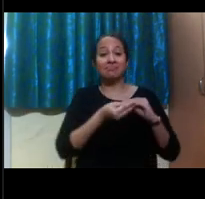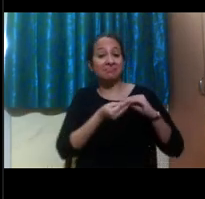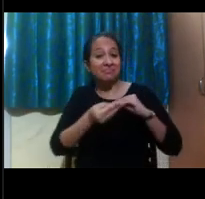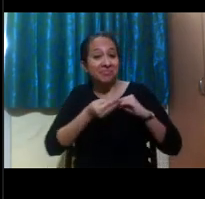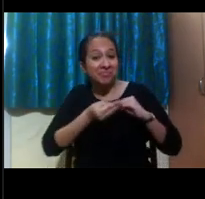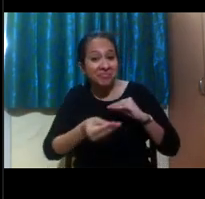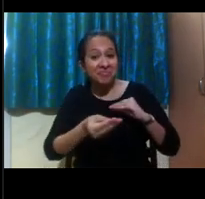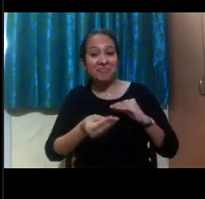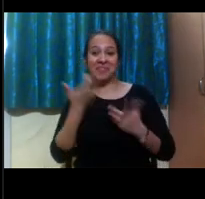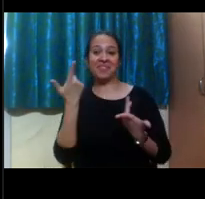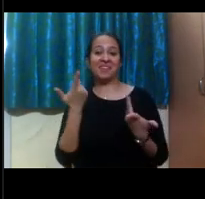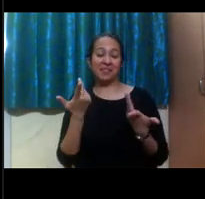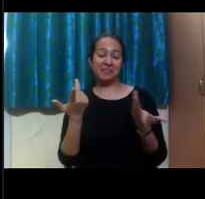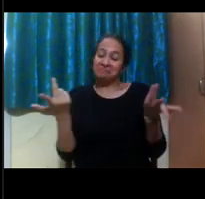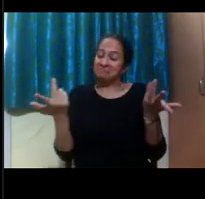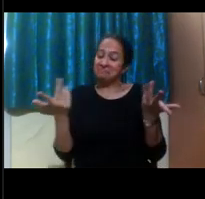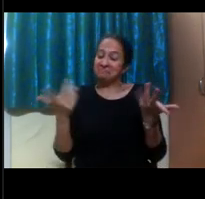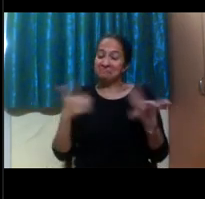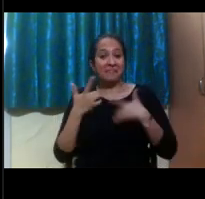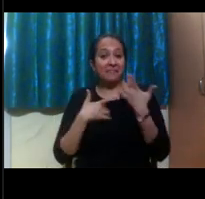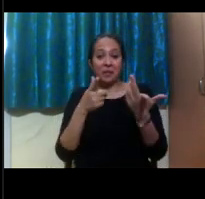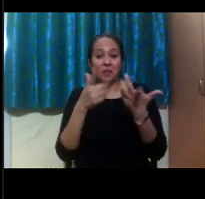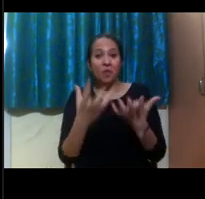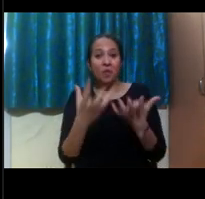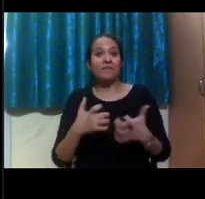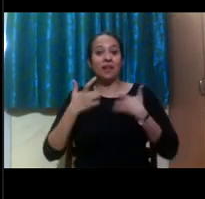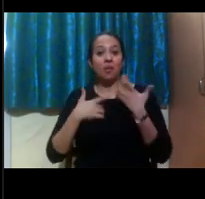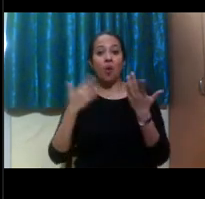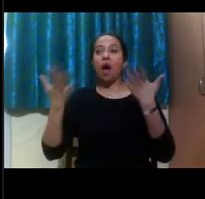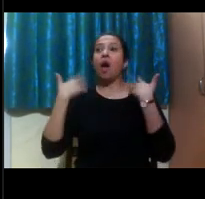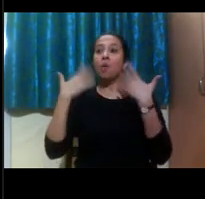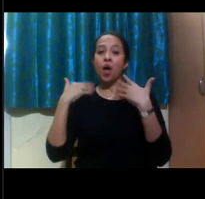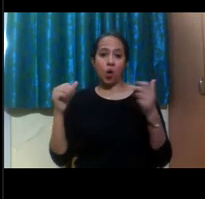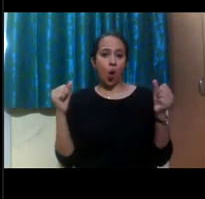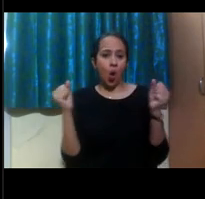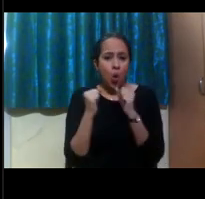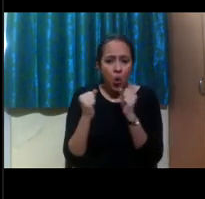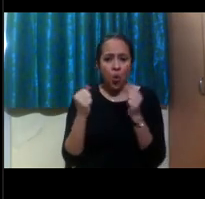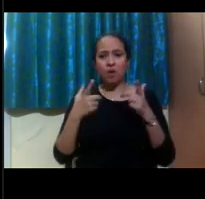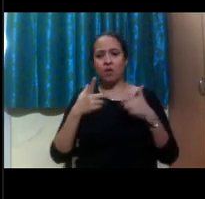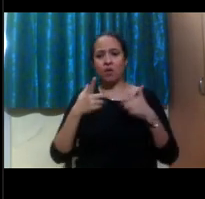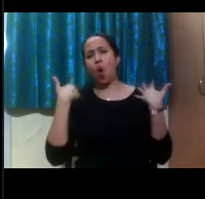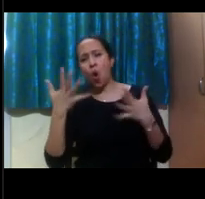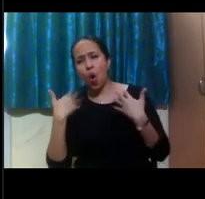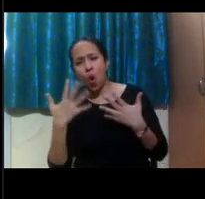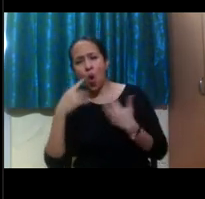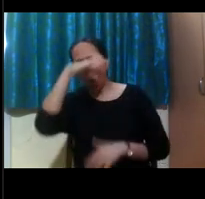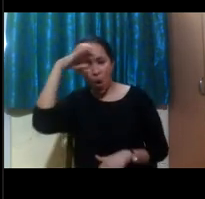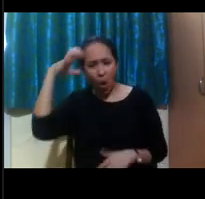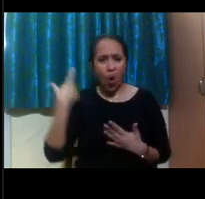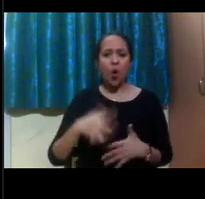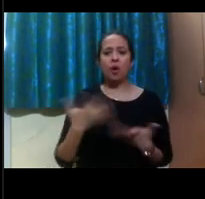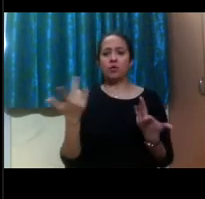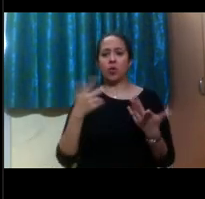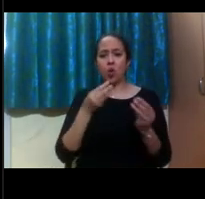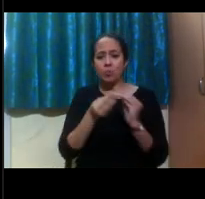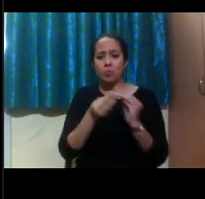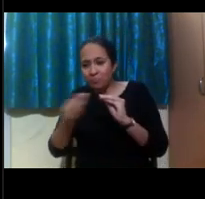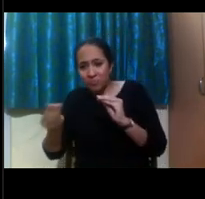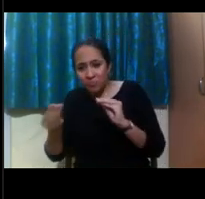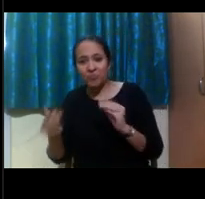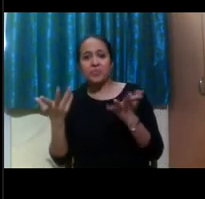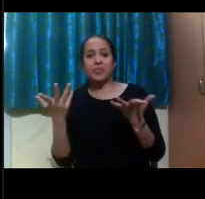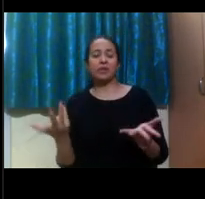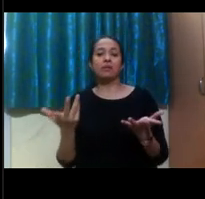bodies of water. Think about the other climate, if it's hot or cold and activities. Maybe you want to be involved in